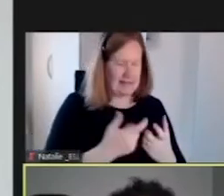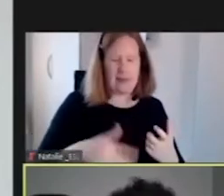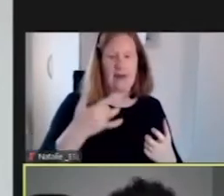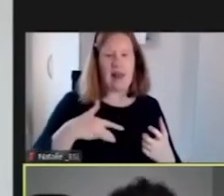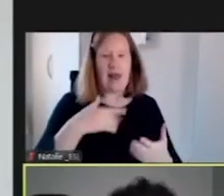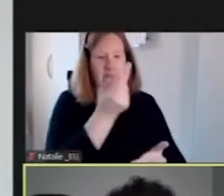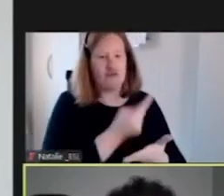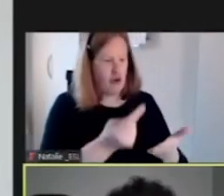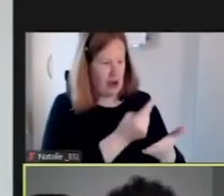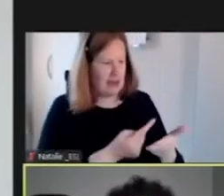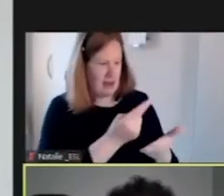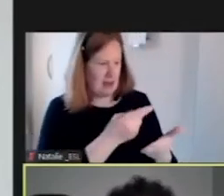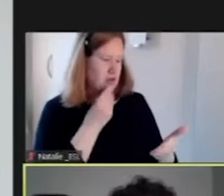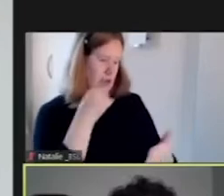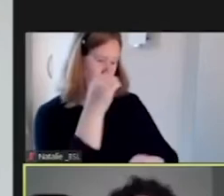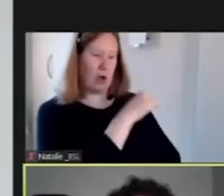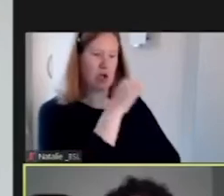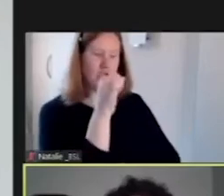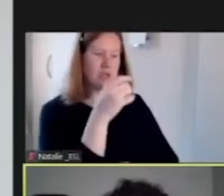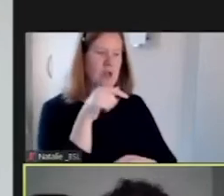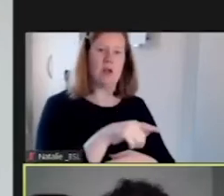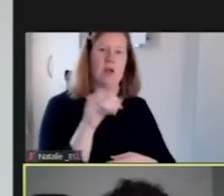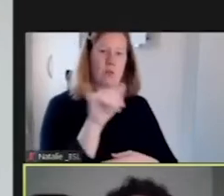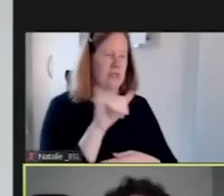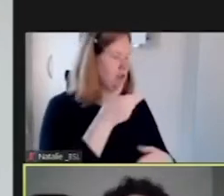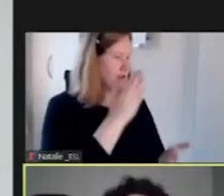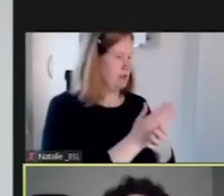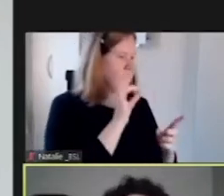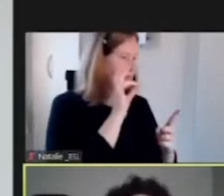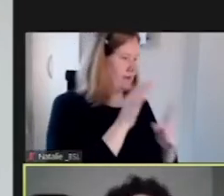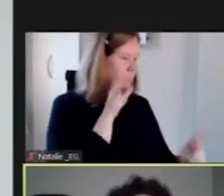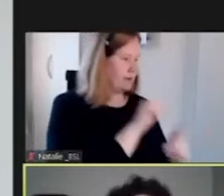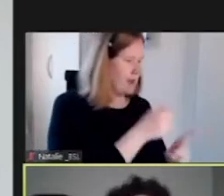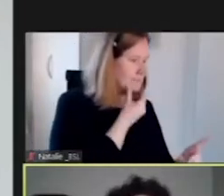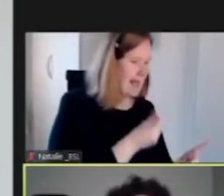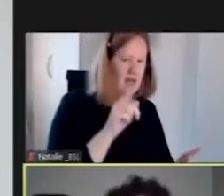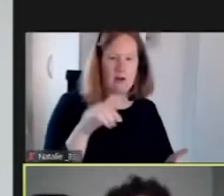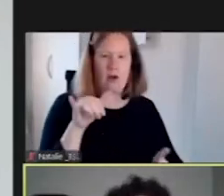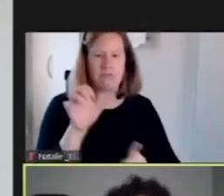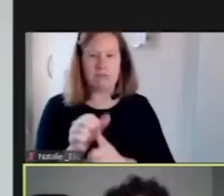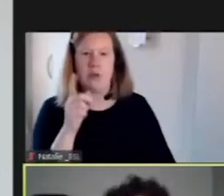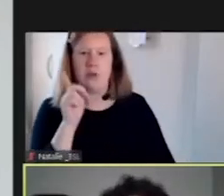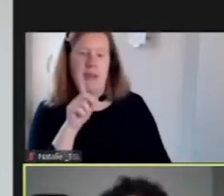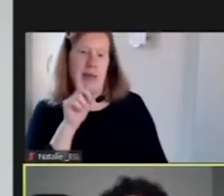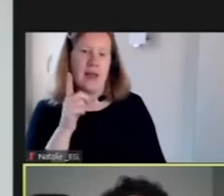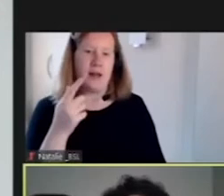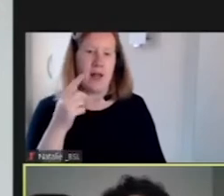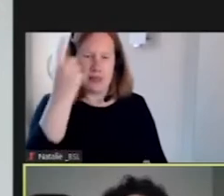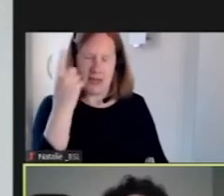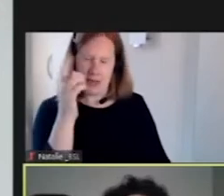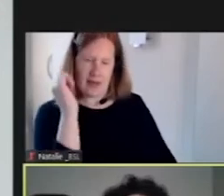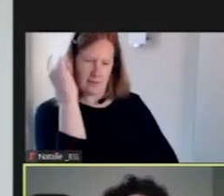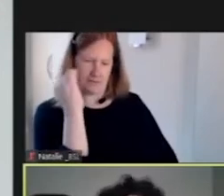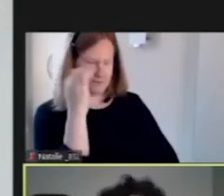Again, those that are gendered male and those that are gendered female, using them both to kind of toe the line in